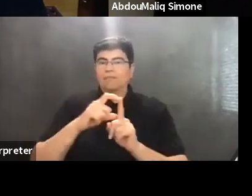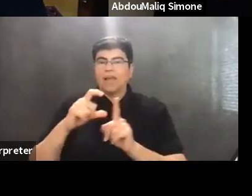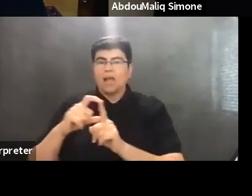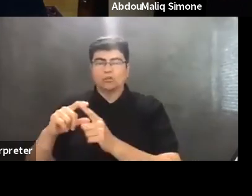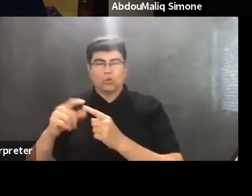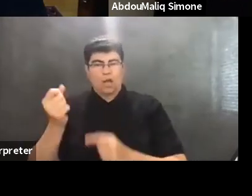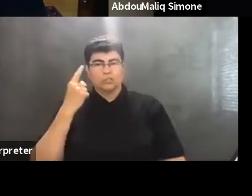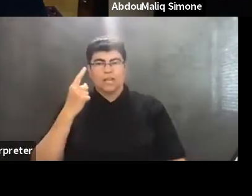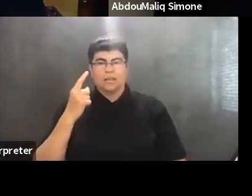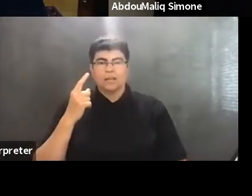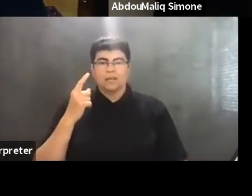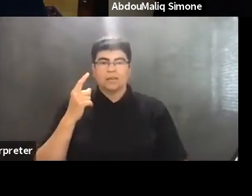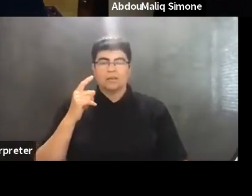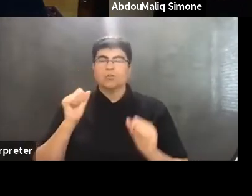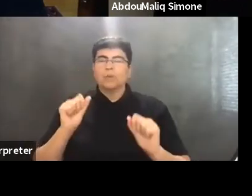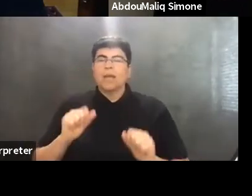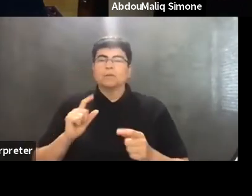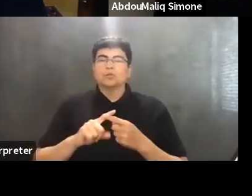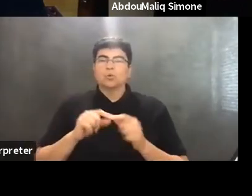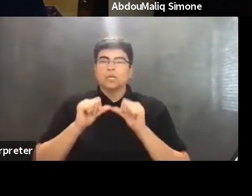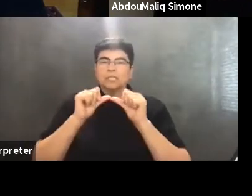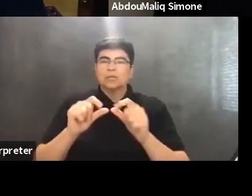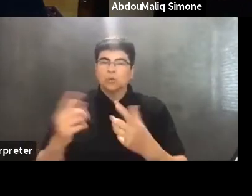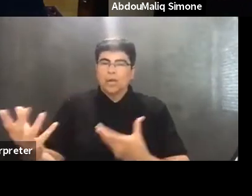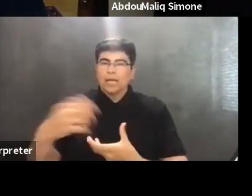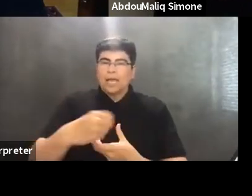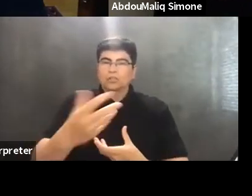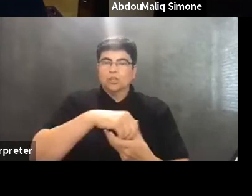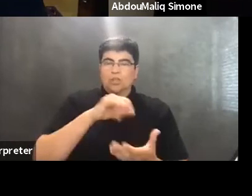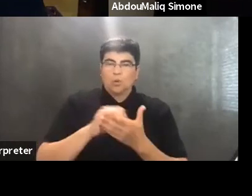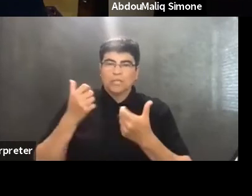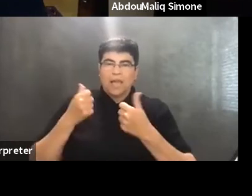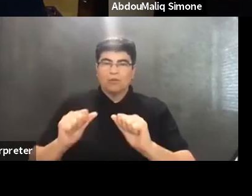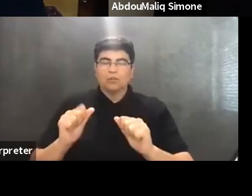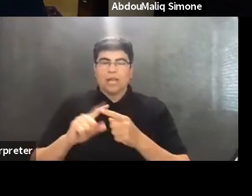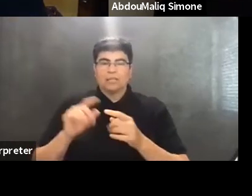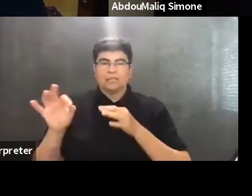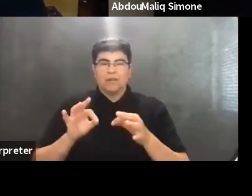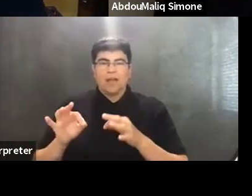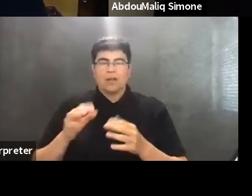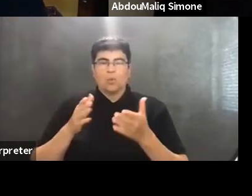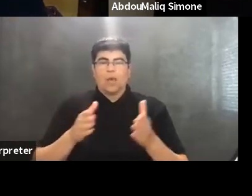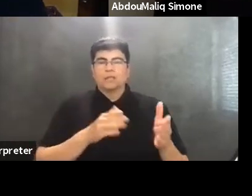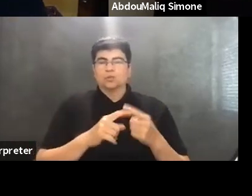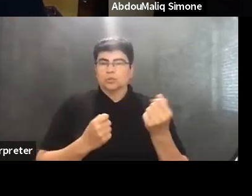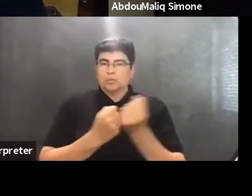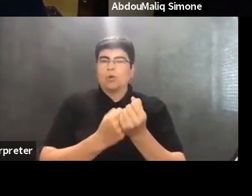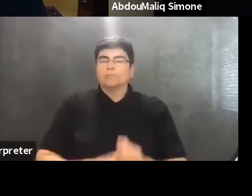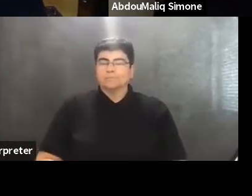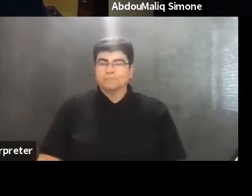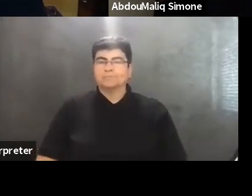understand, but to be able to continue to engage those, those efforts and to find ways to support them.